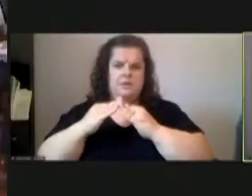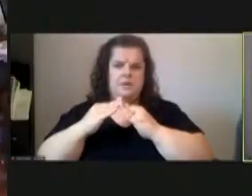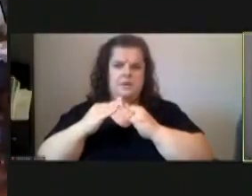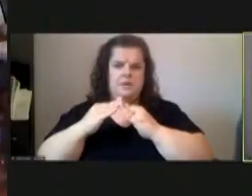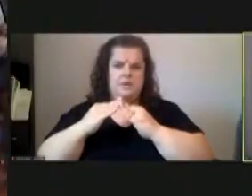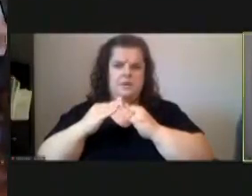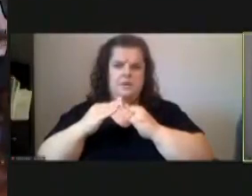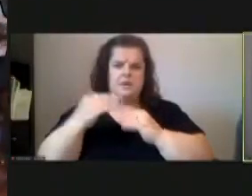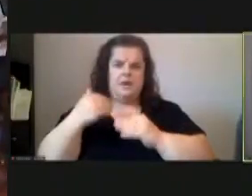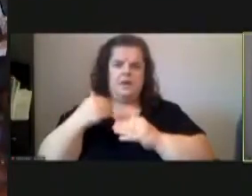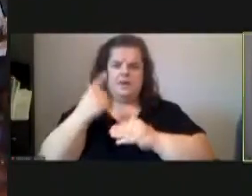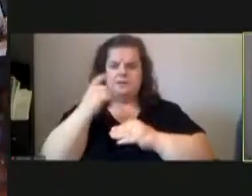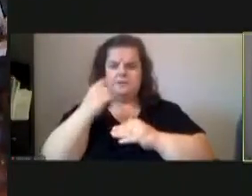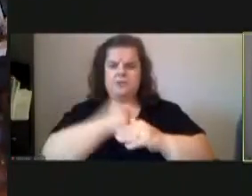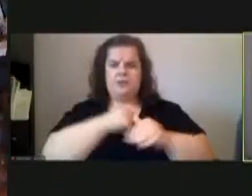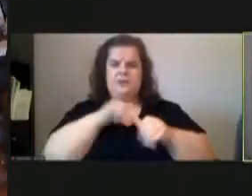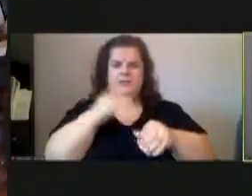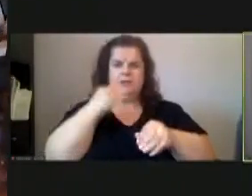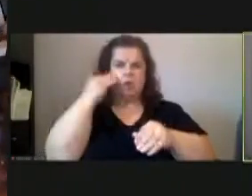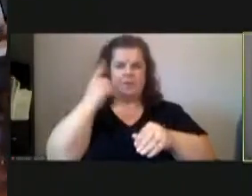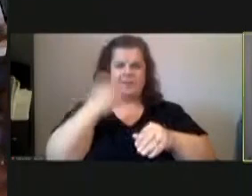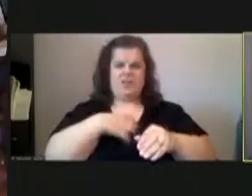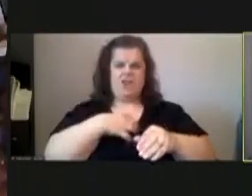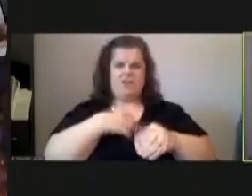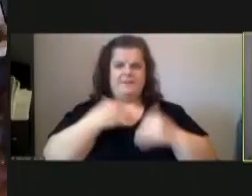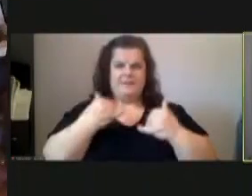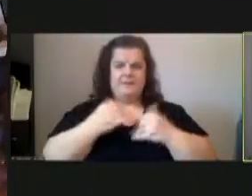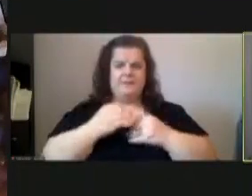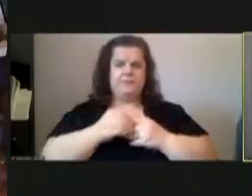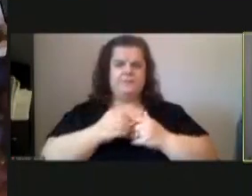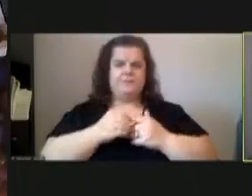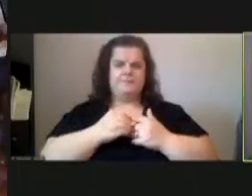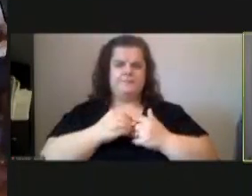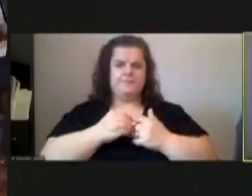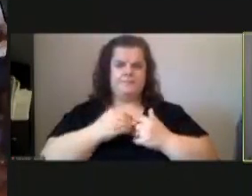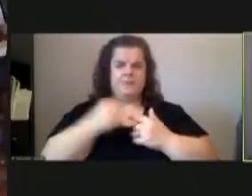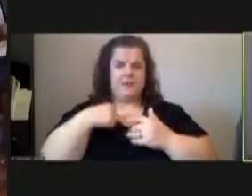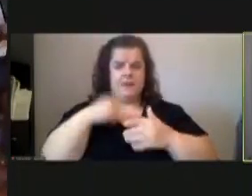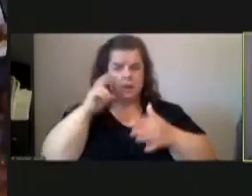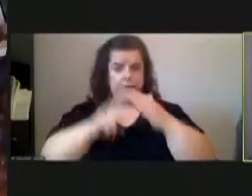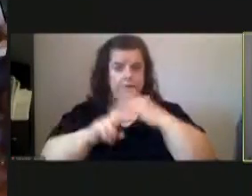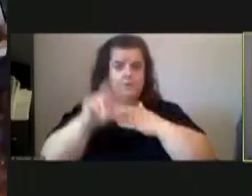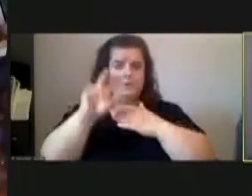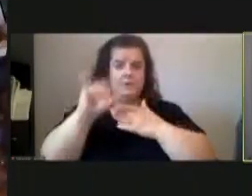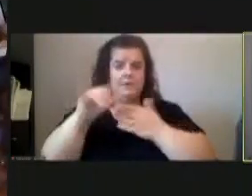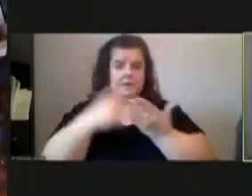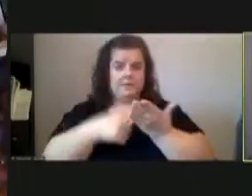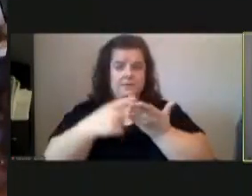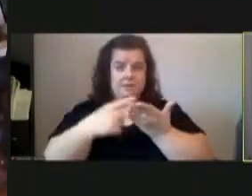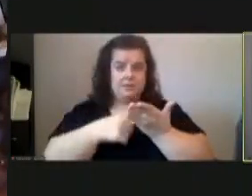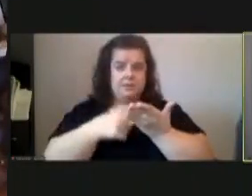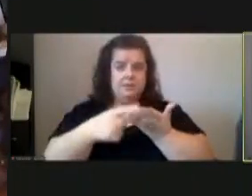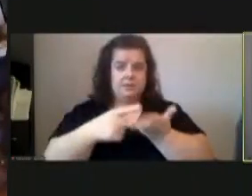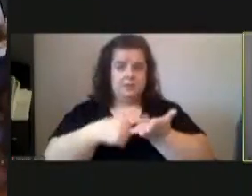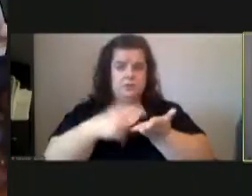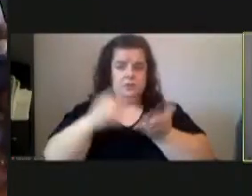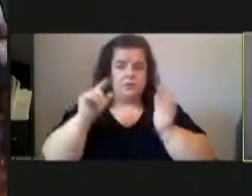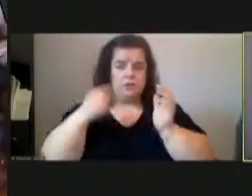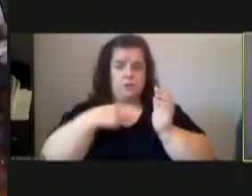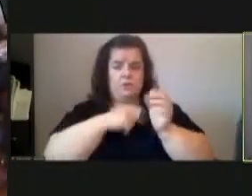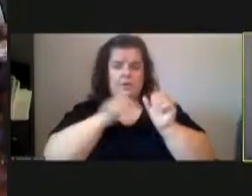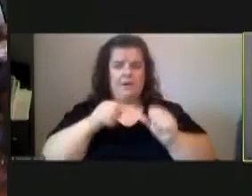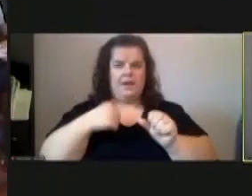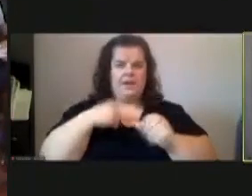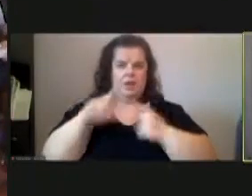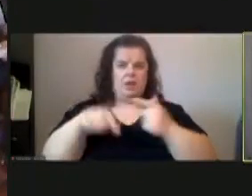cough um so uh i look forward to that discussion where we can have all the same facts on the